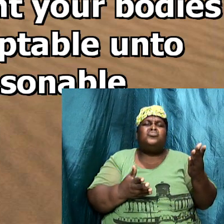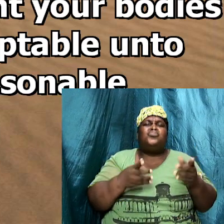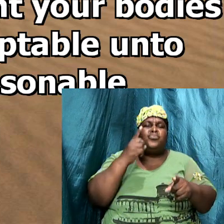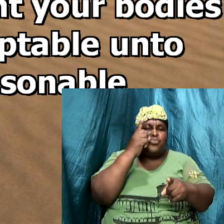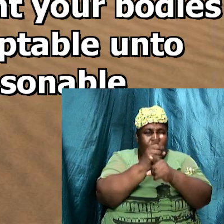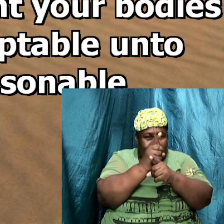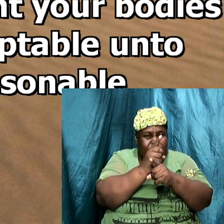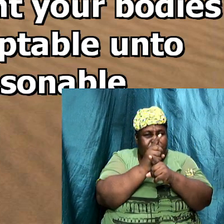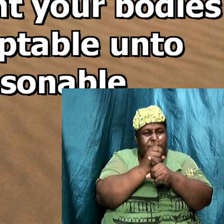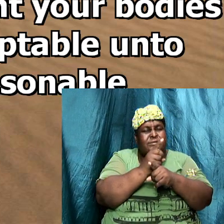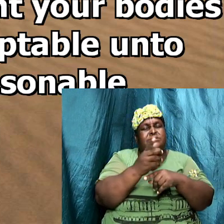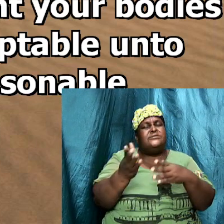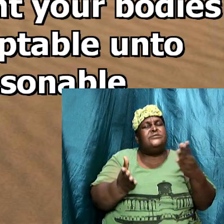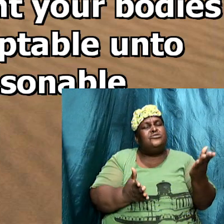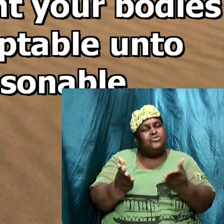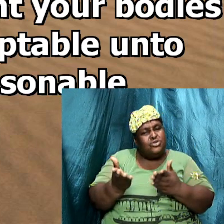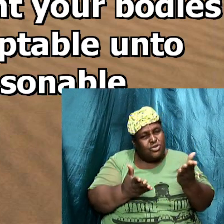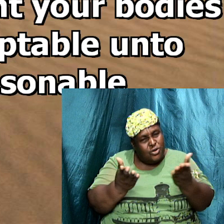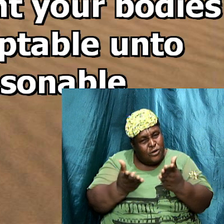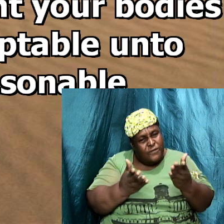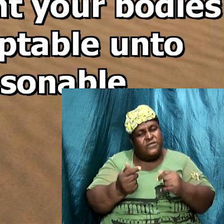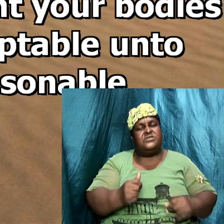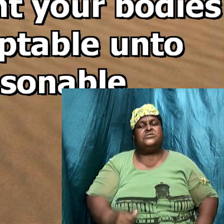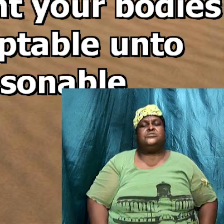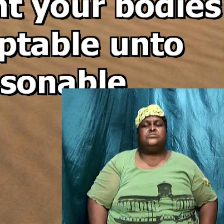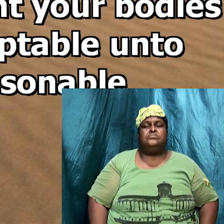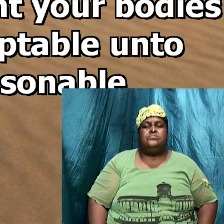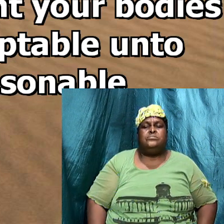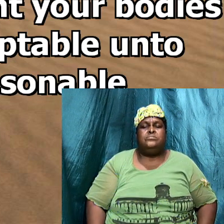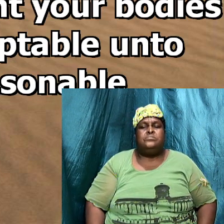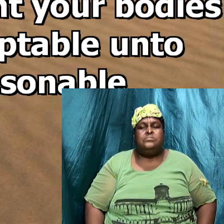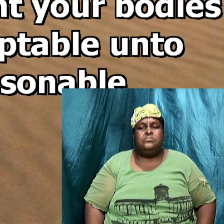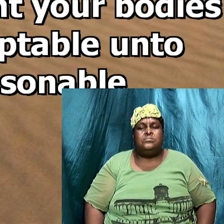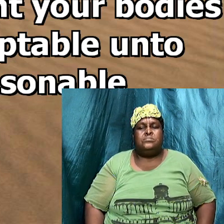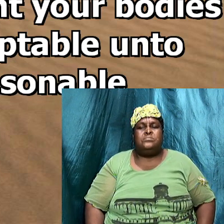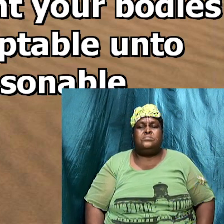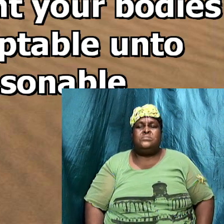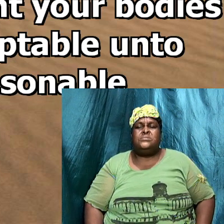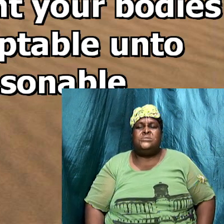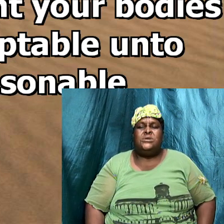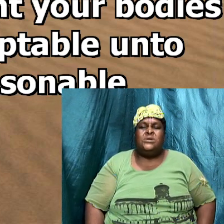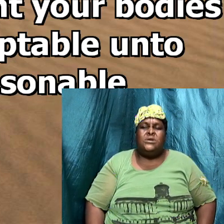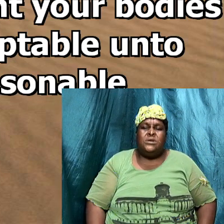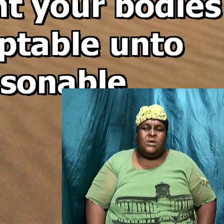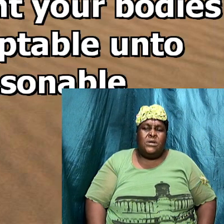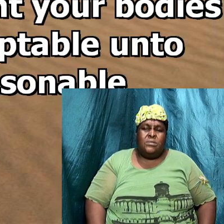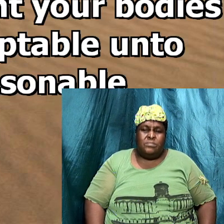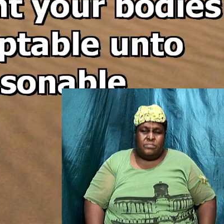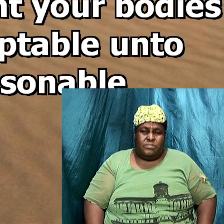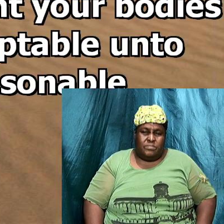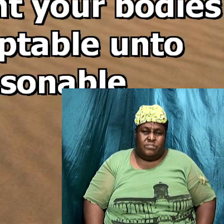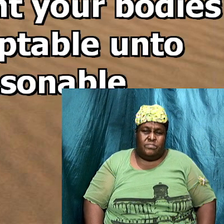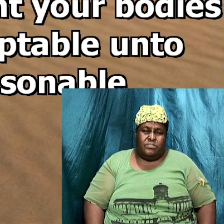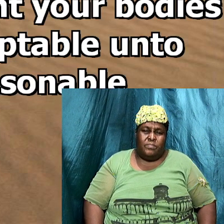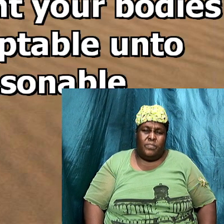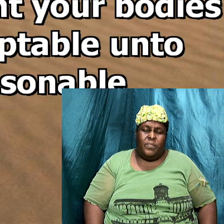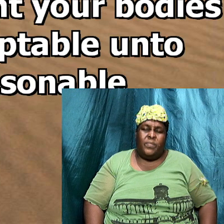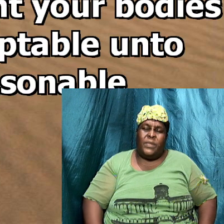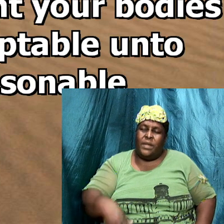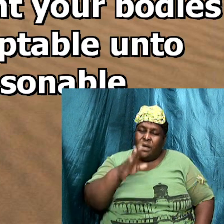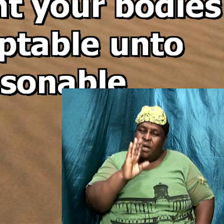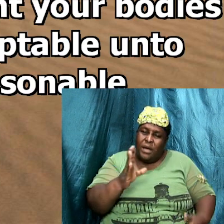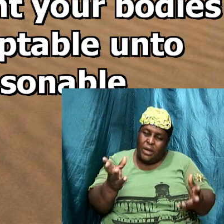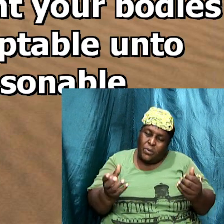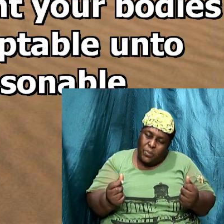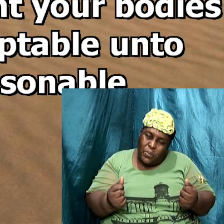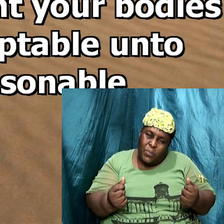good, a good enough, know, even say reasonable service. Amen. And God wants us